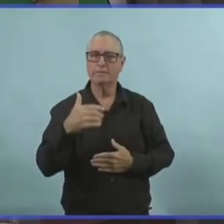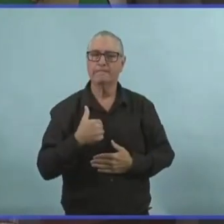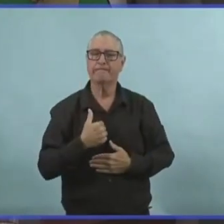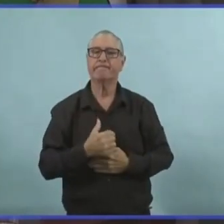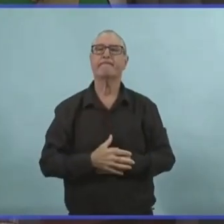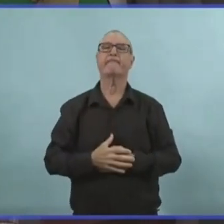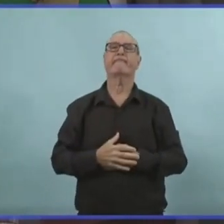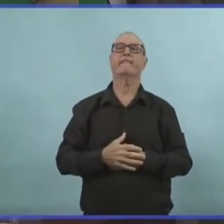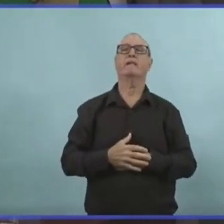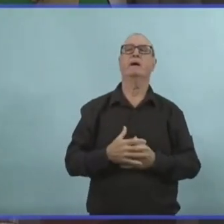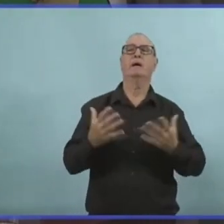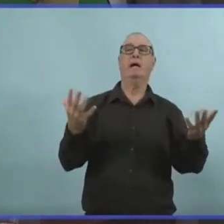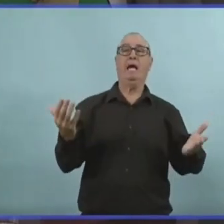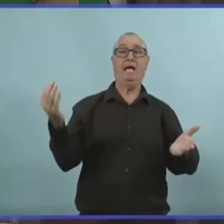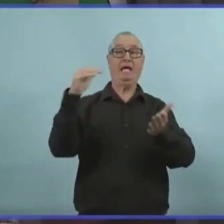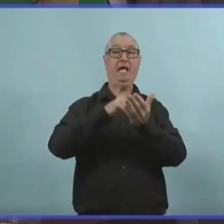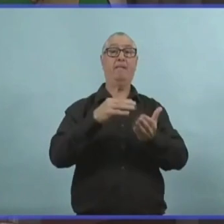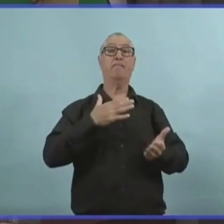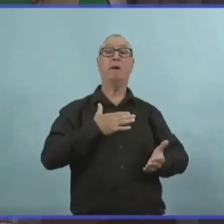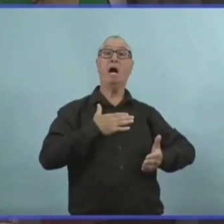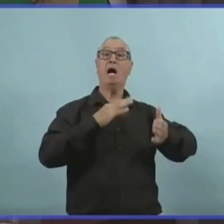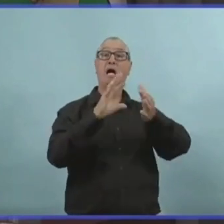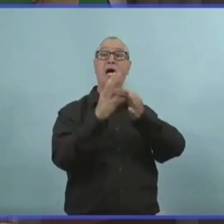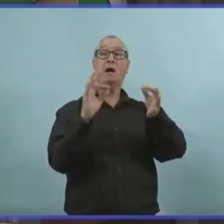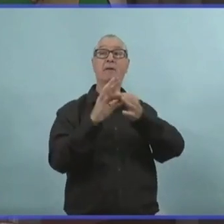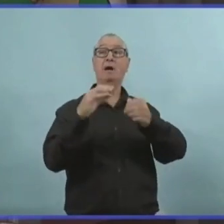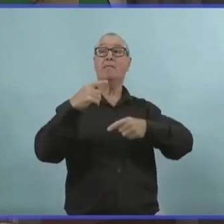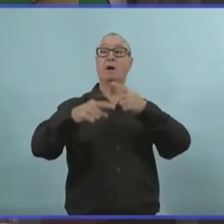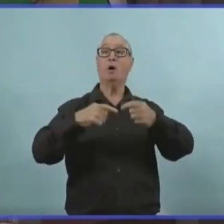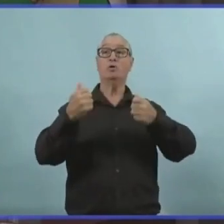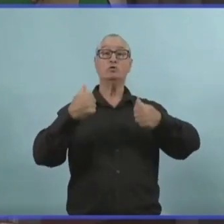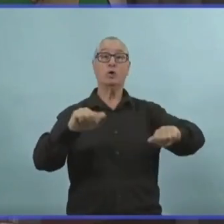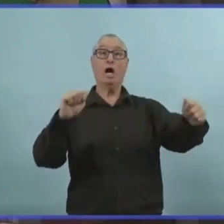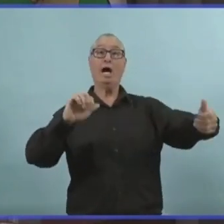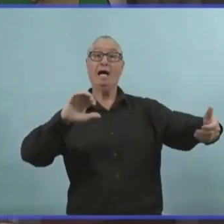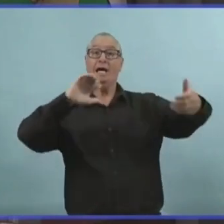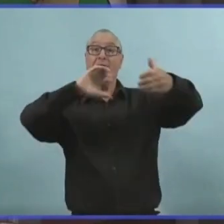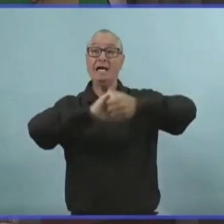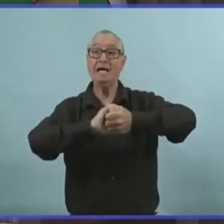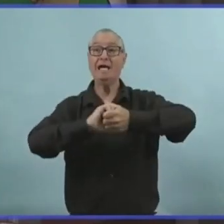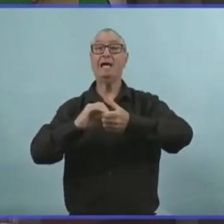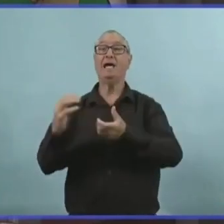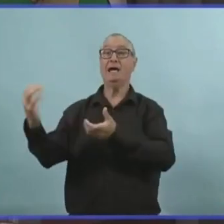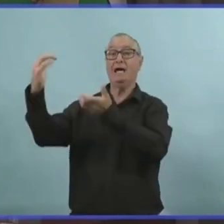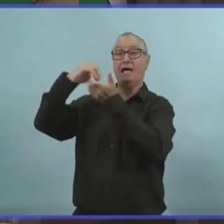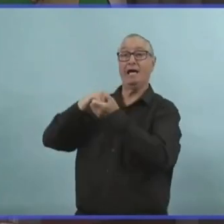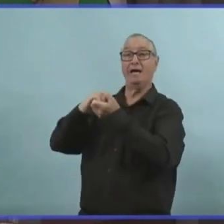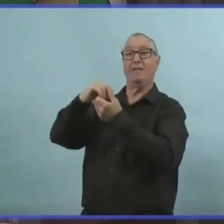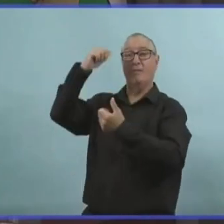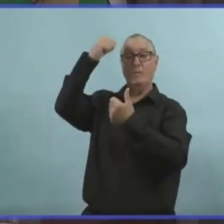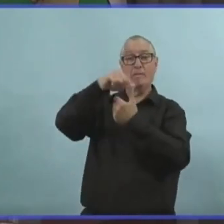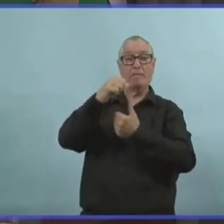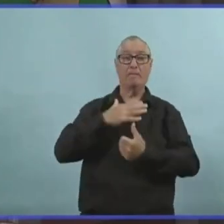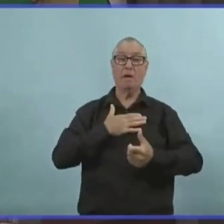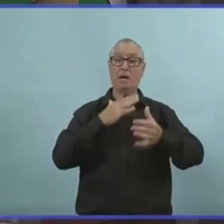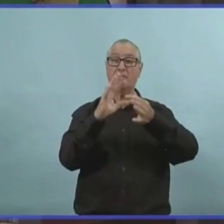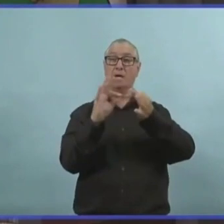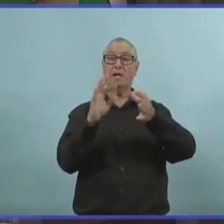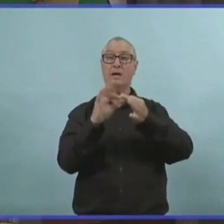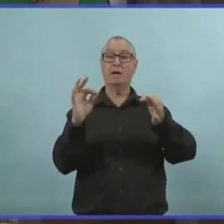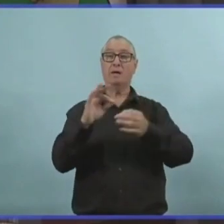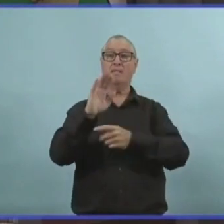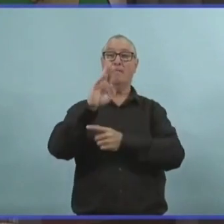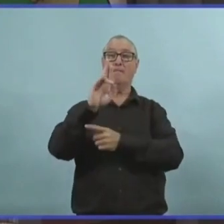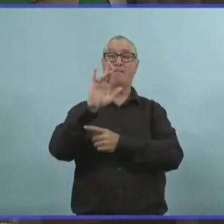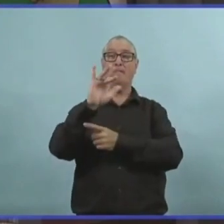I was trying to unite people to build as our Indigenous people have done for millennia, as our Métis population has done, as our